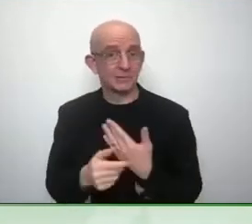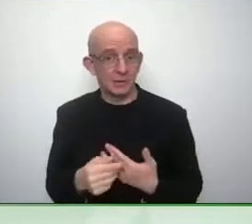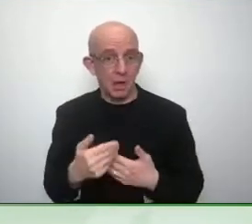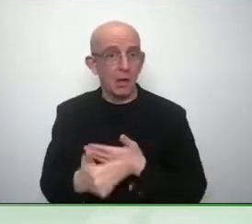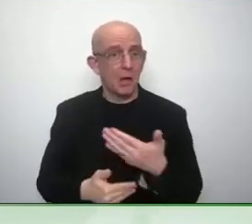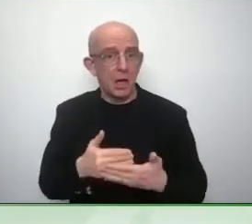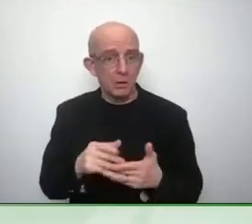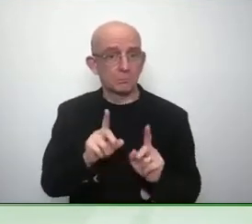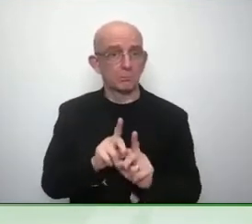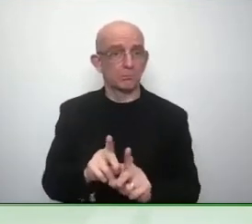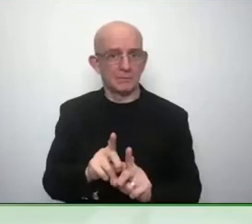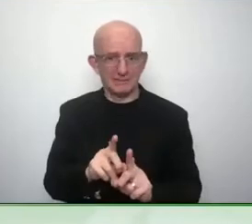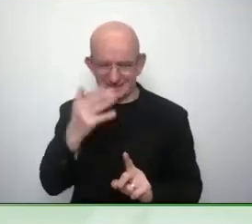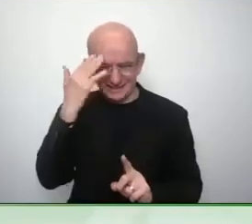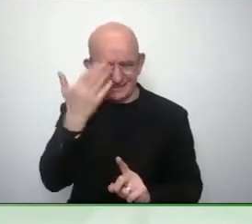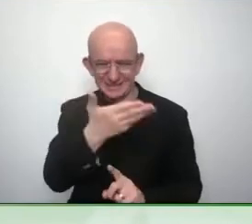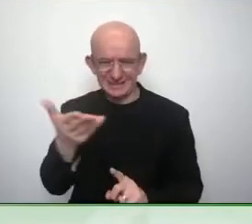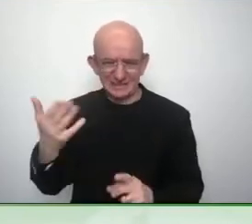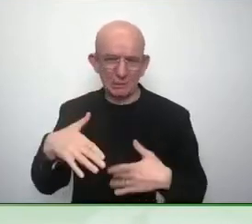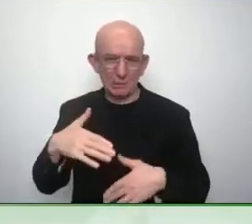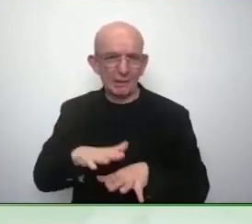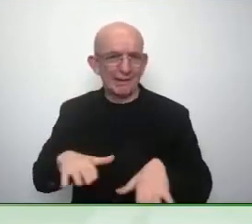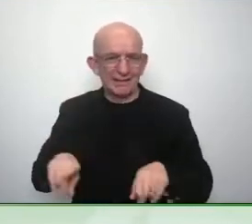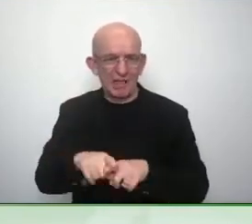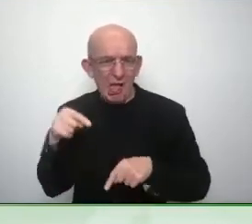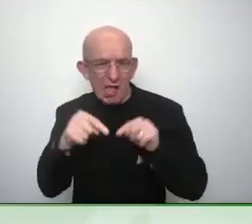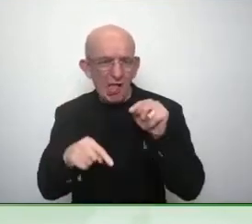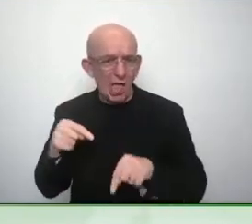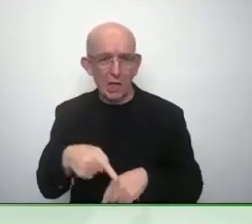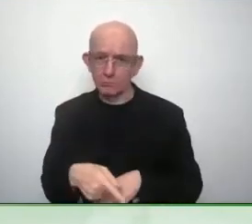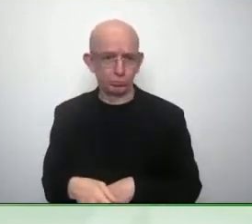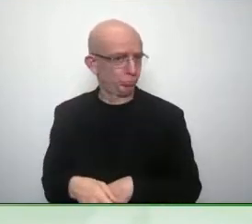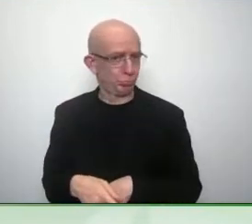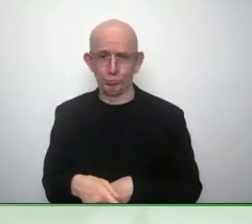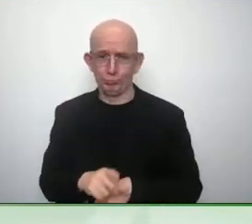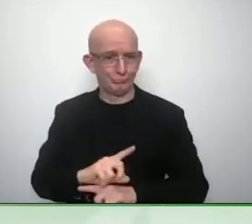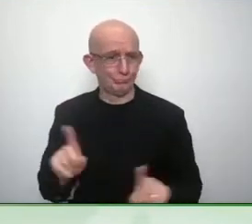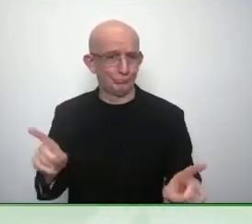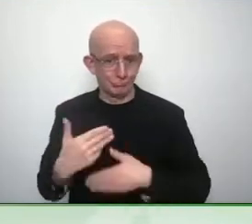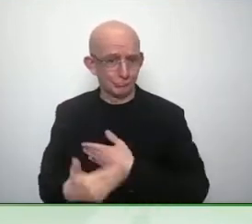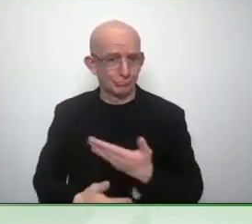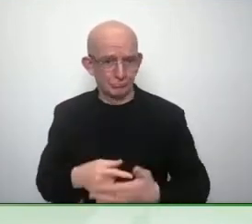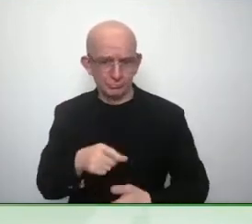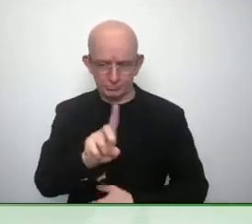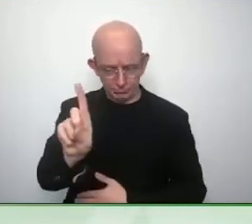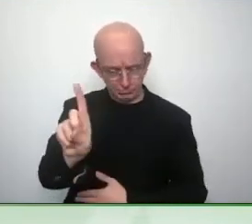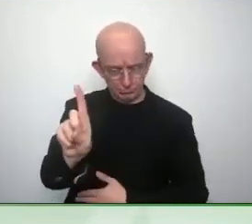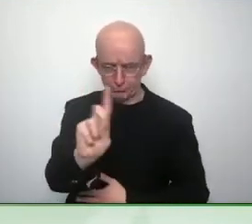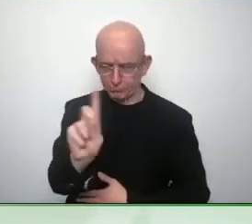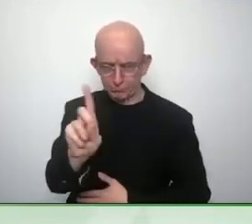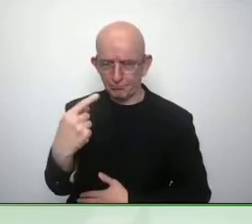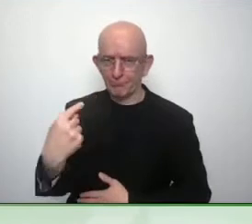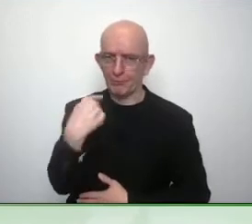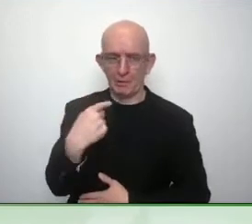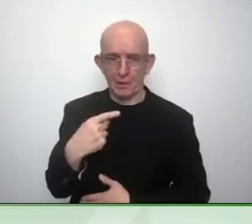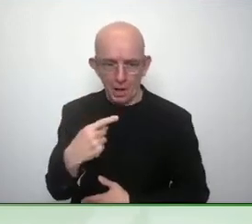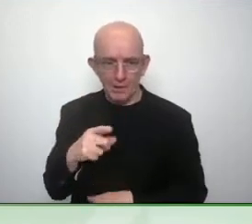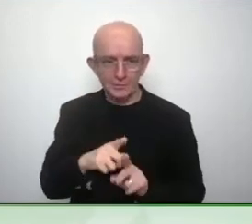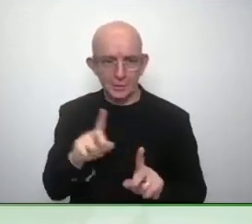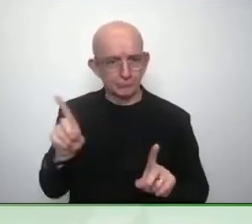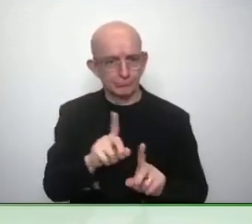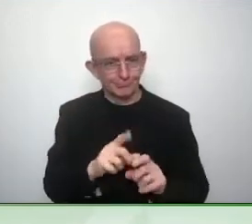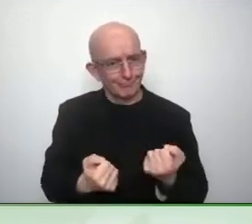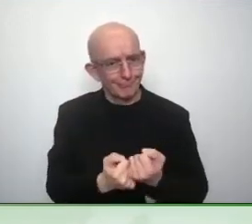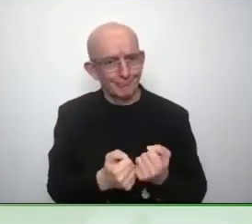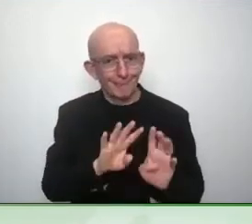the they're they're now in their 30s it was really beautiful but then now we're breaking down and I know people my age are sometimes getting